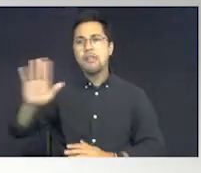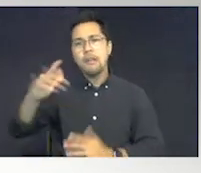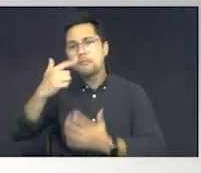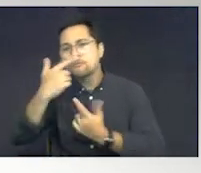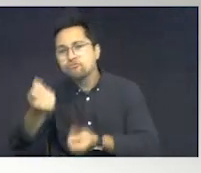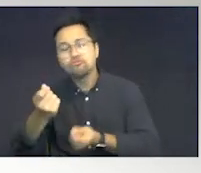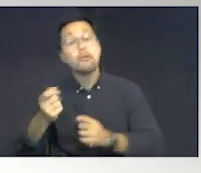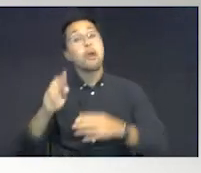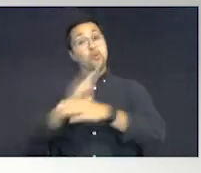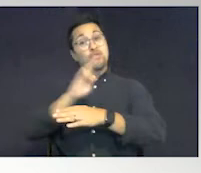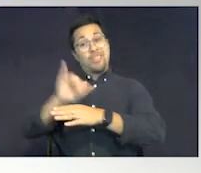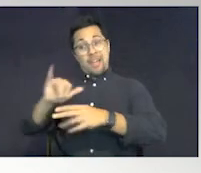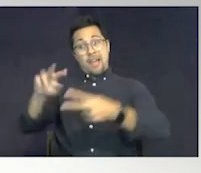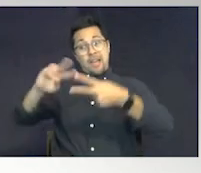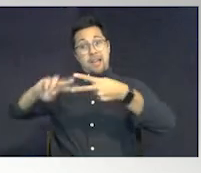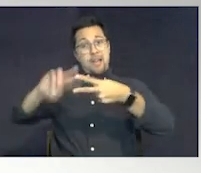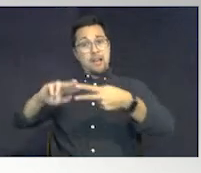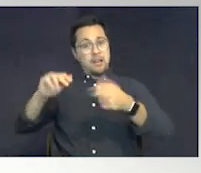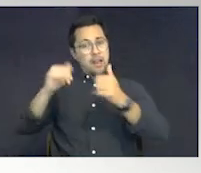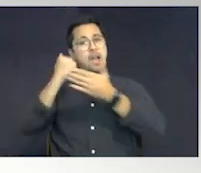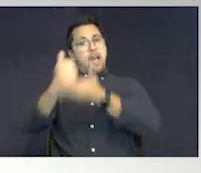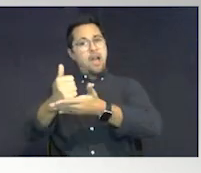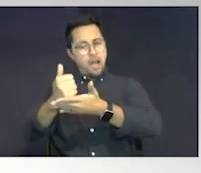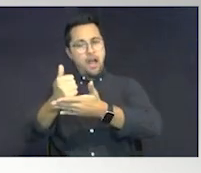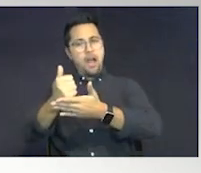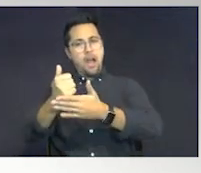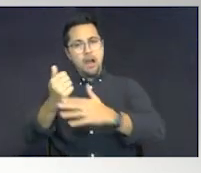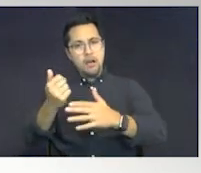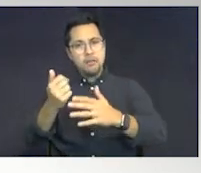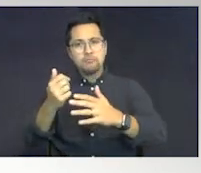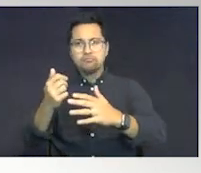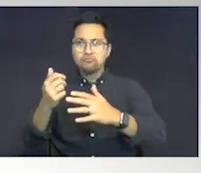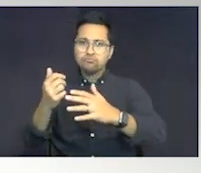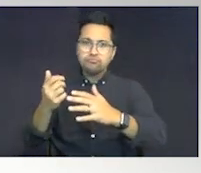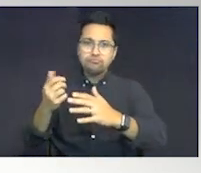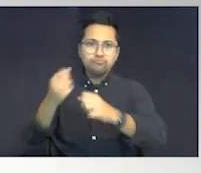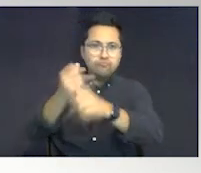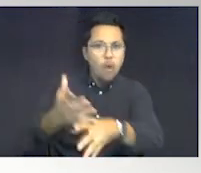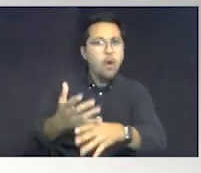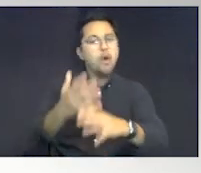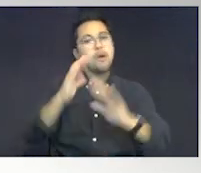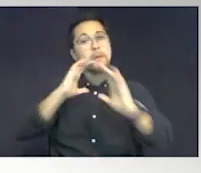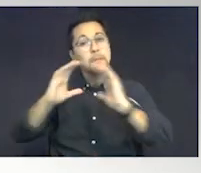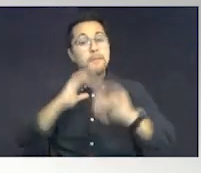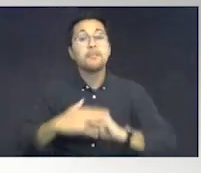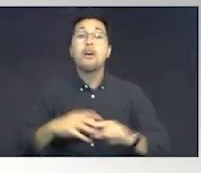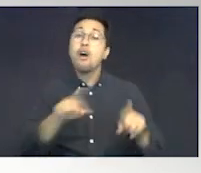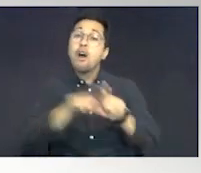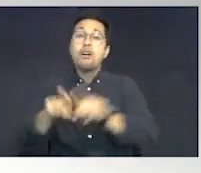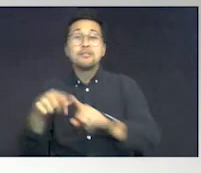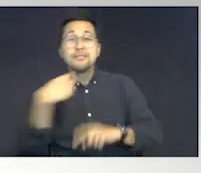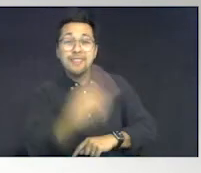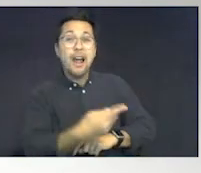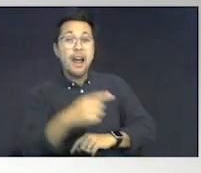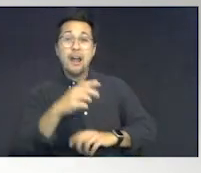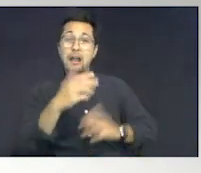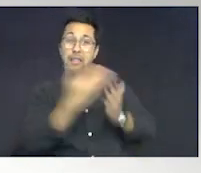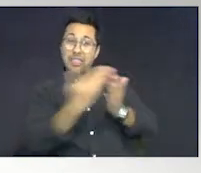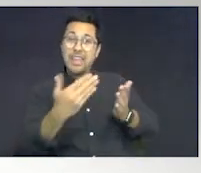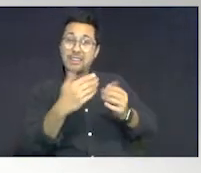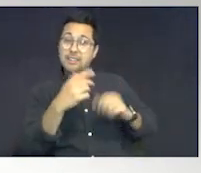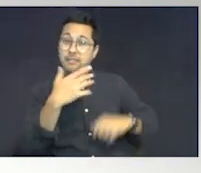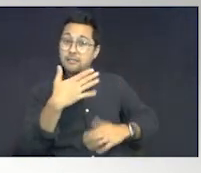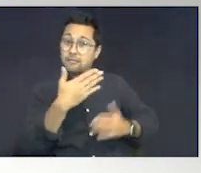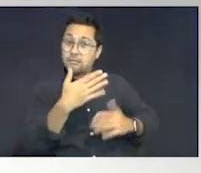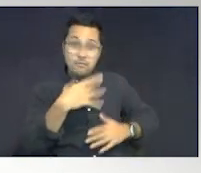those likes or interests to be able to build that communication. We also tell them about dislike, fears, or triggers. We need to avoid those.